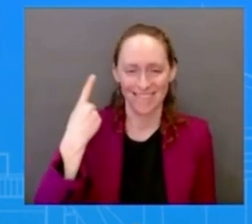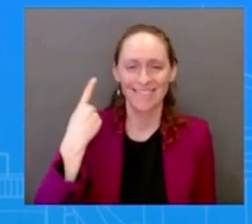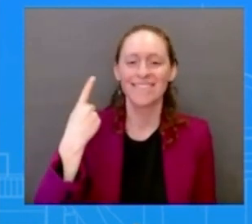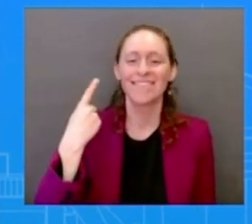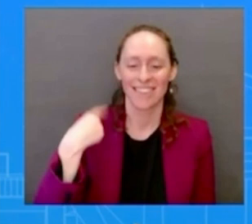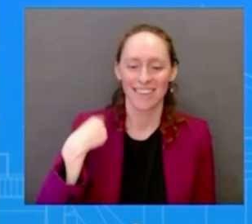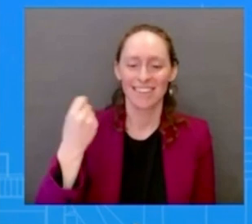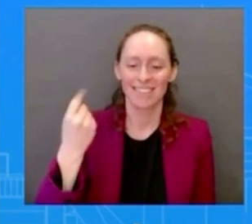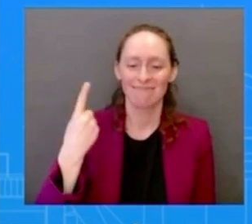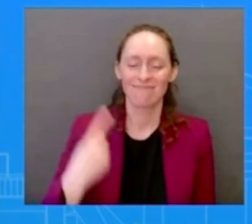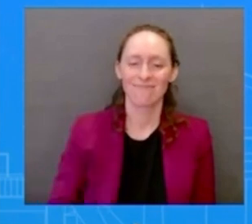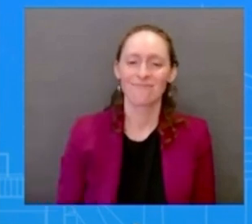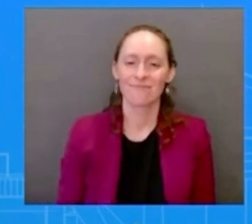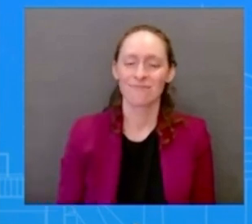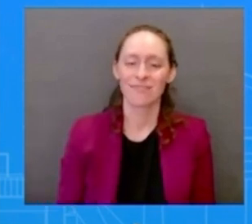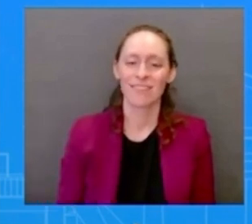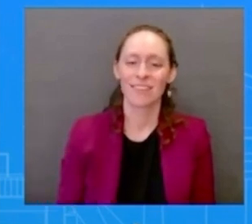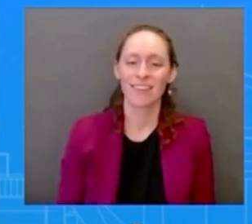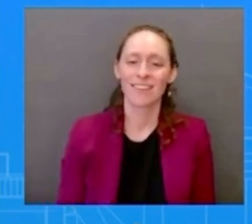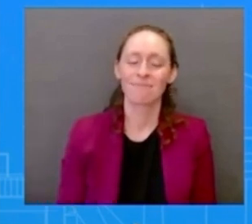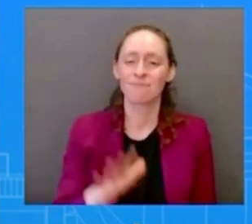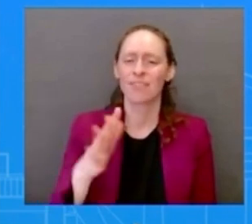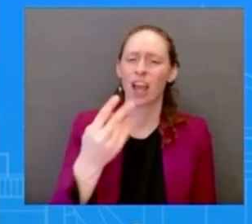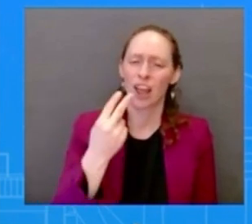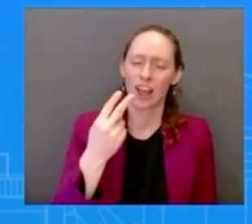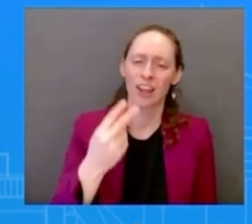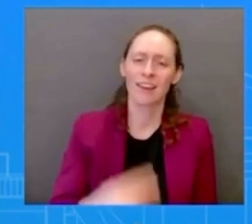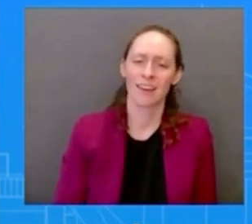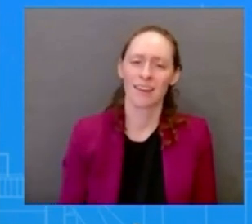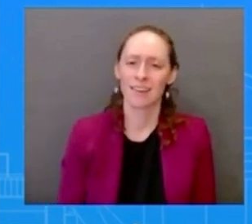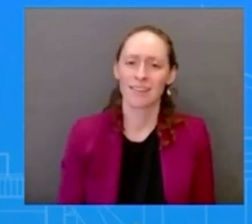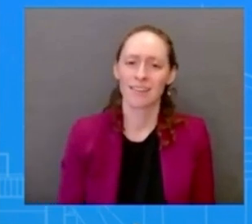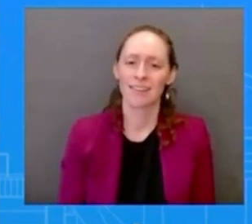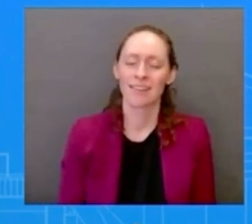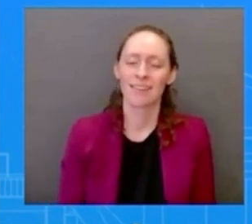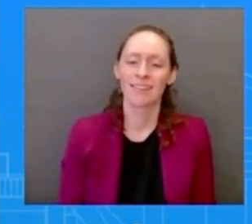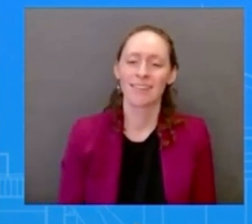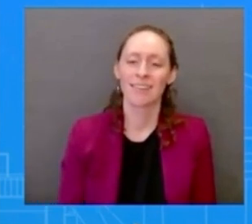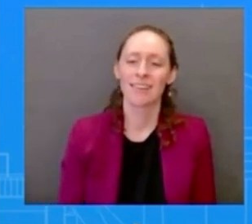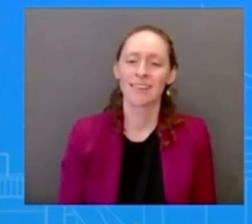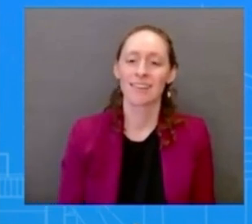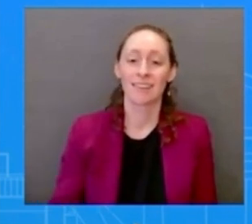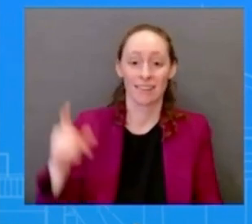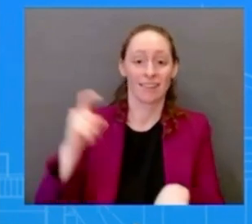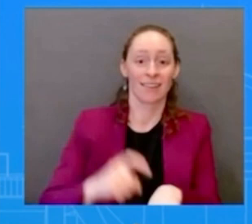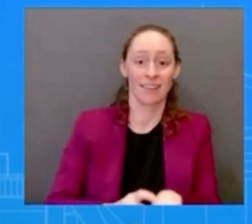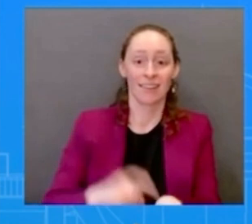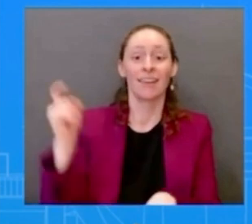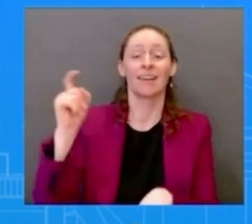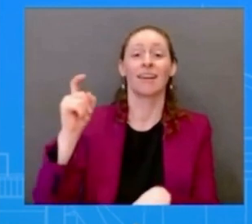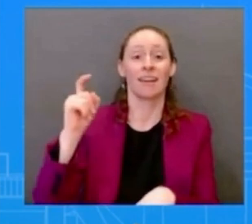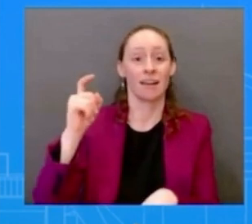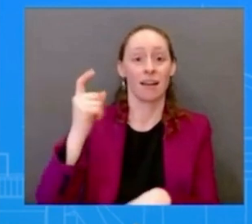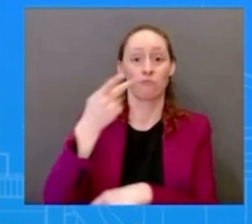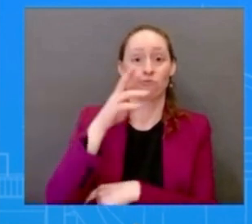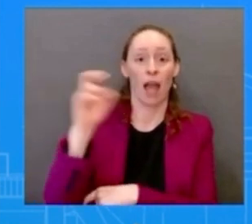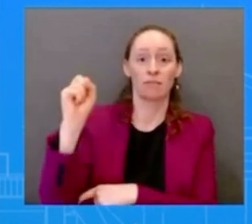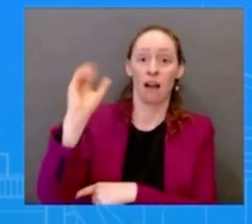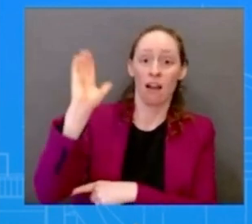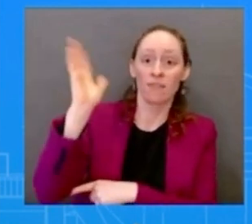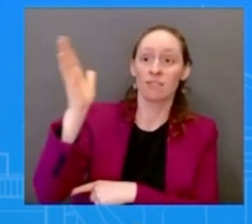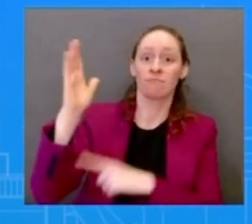look the two plus two is something that is done in coordination with the country that is visiting that is not something that is